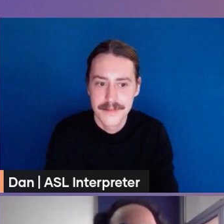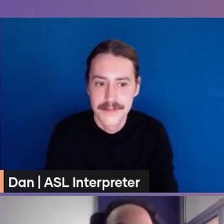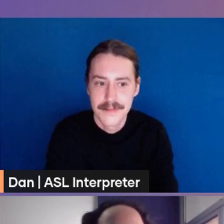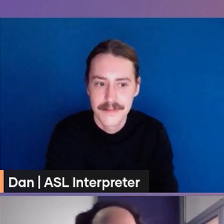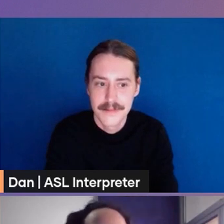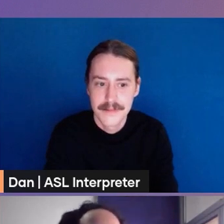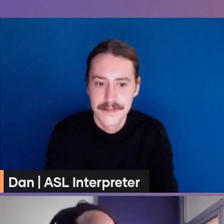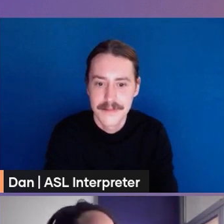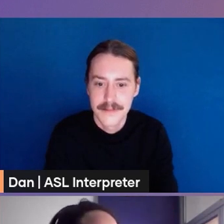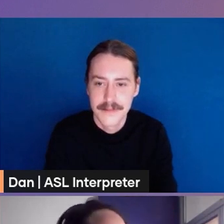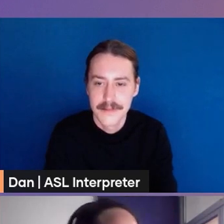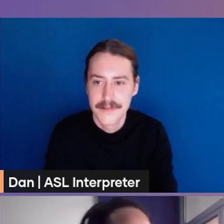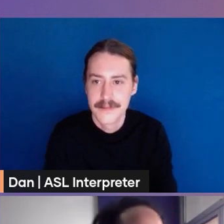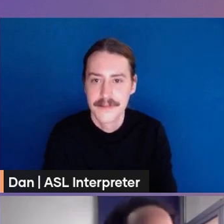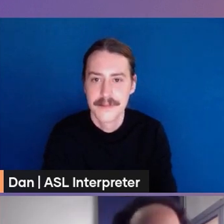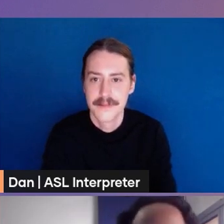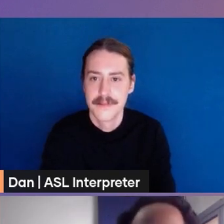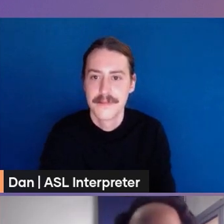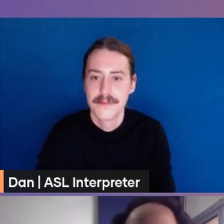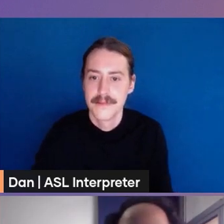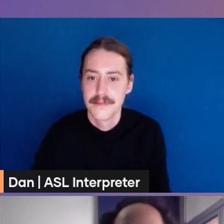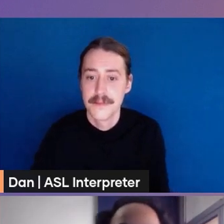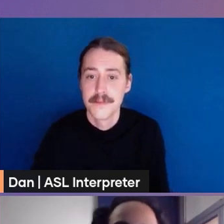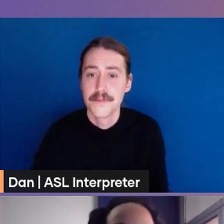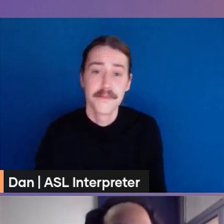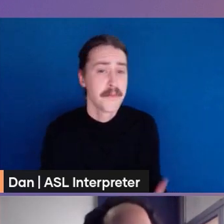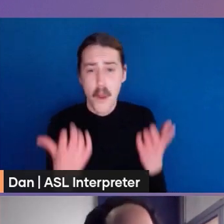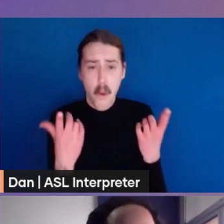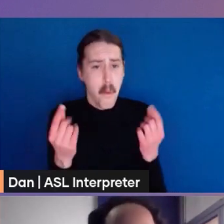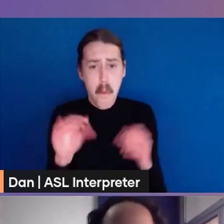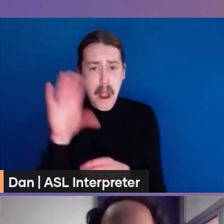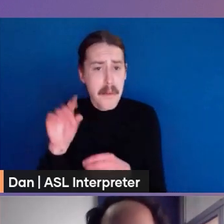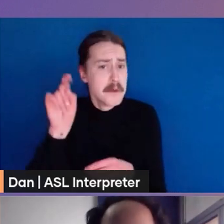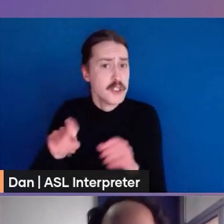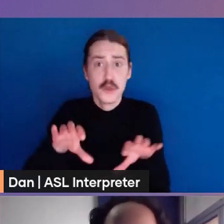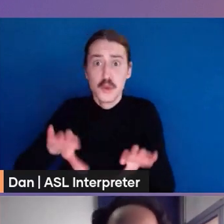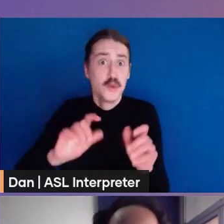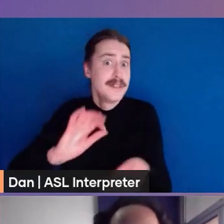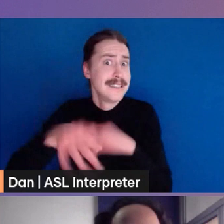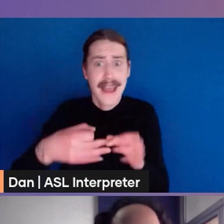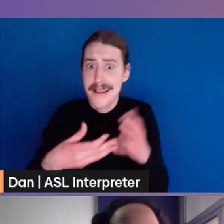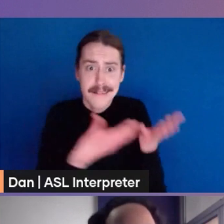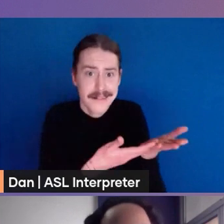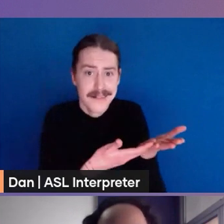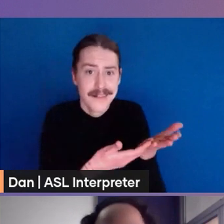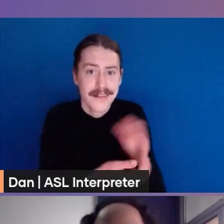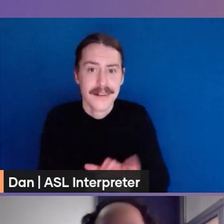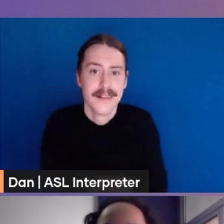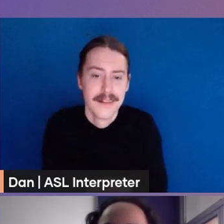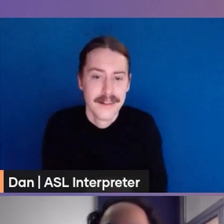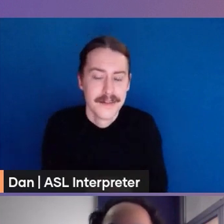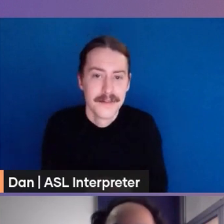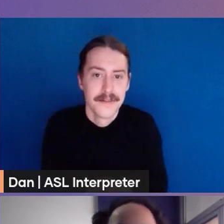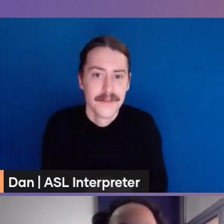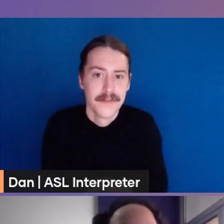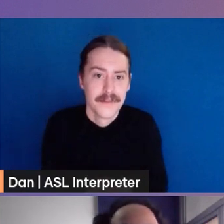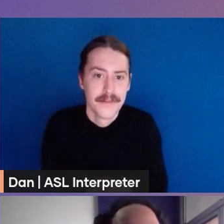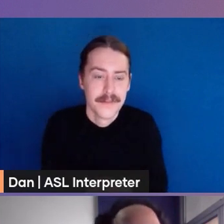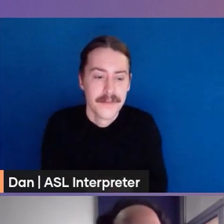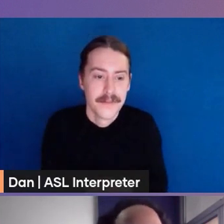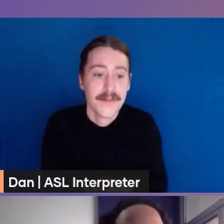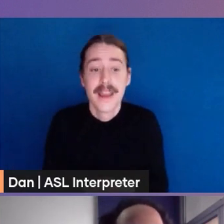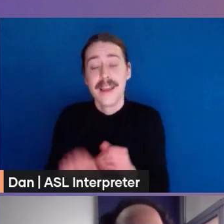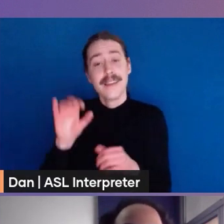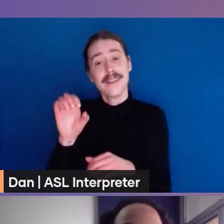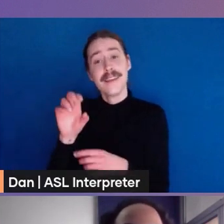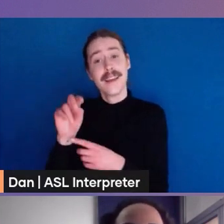what the company should be doing instead Terraform aws modules were created by anton babanko and are the entry point to